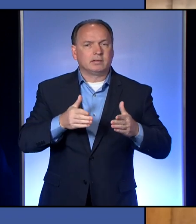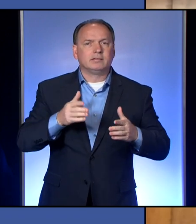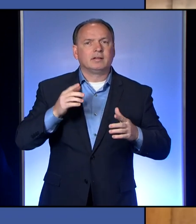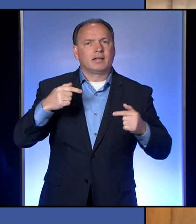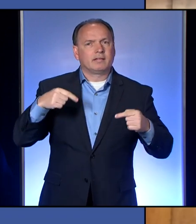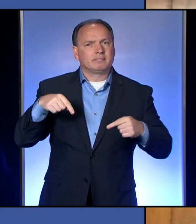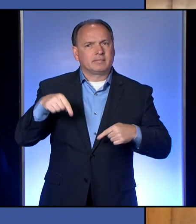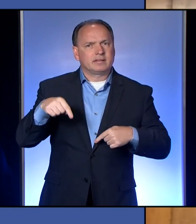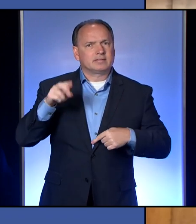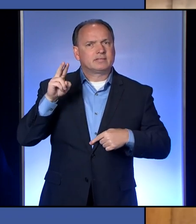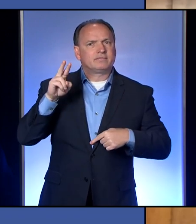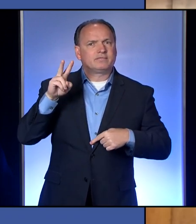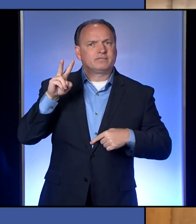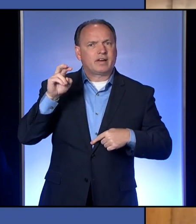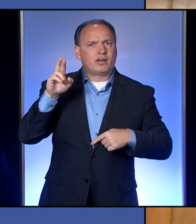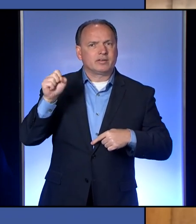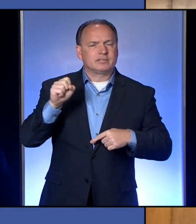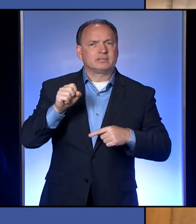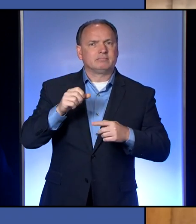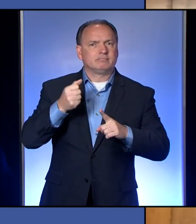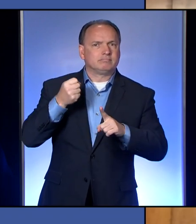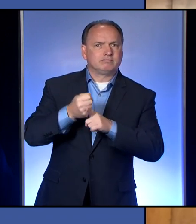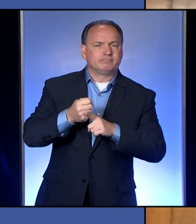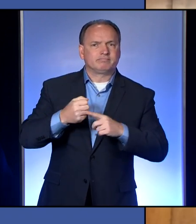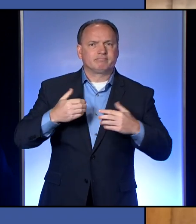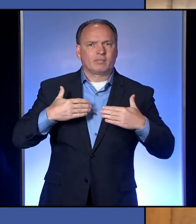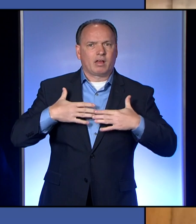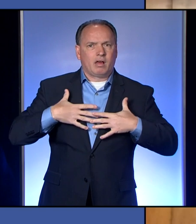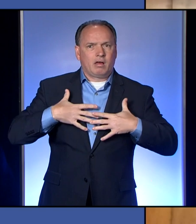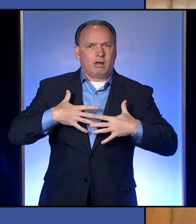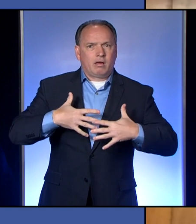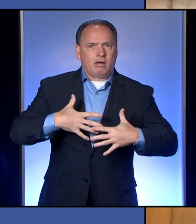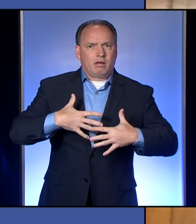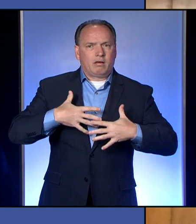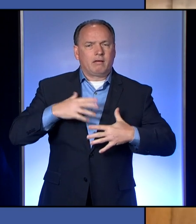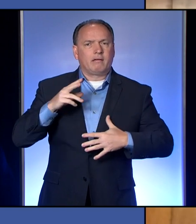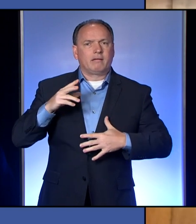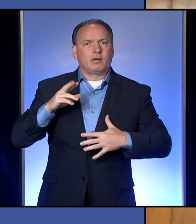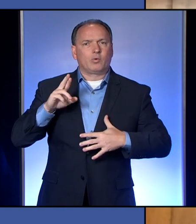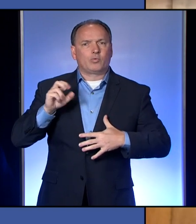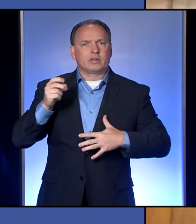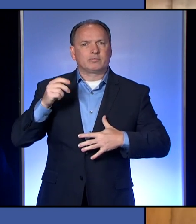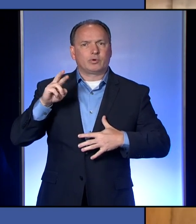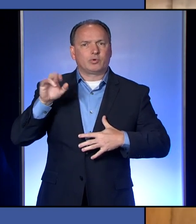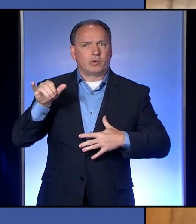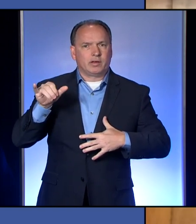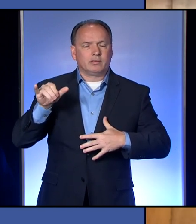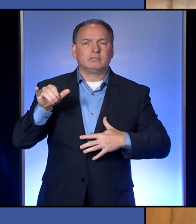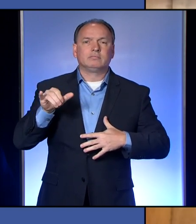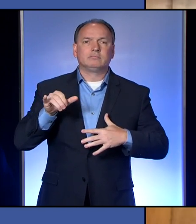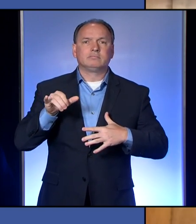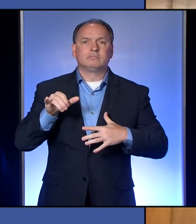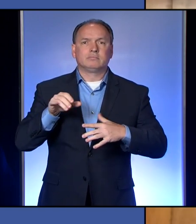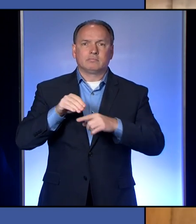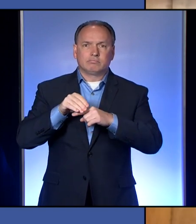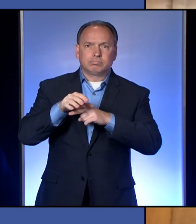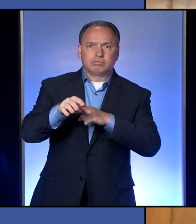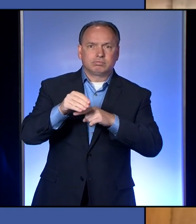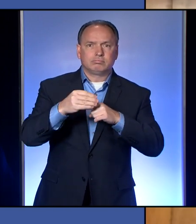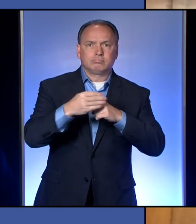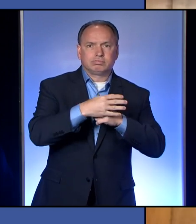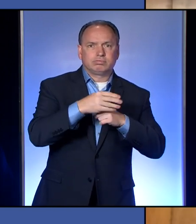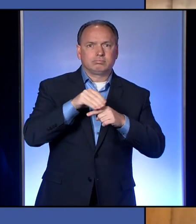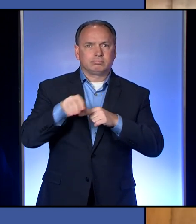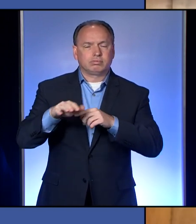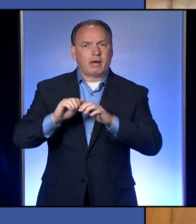it is spread primarily from person to person by people inhaling or